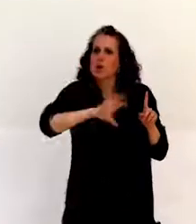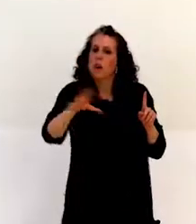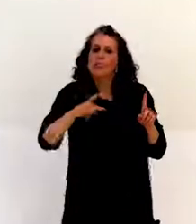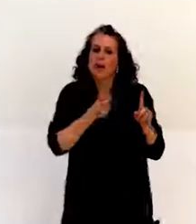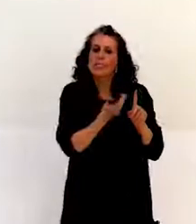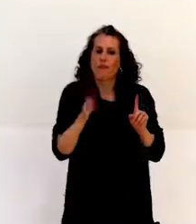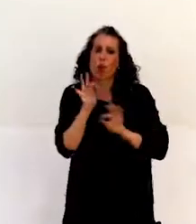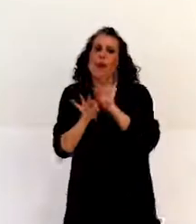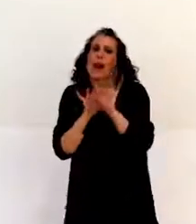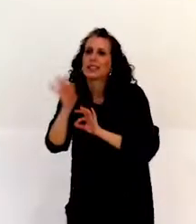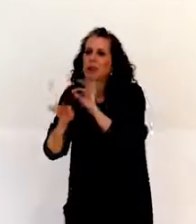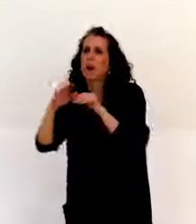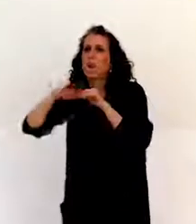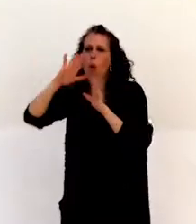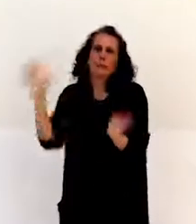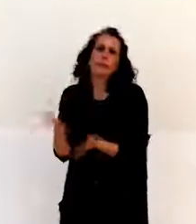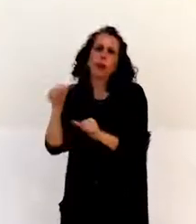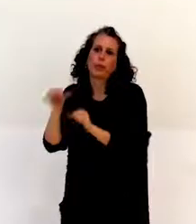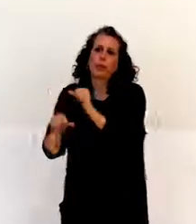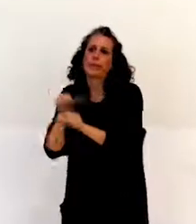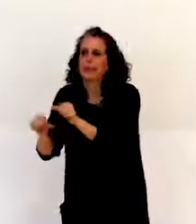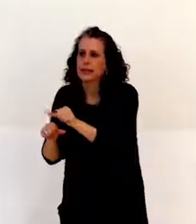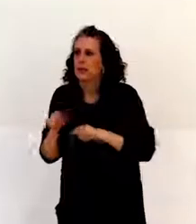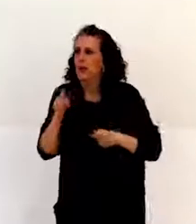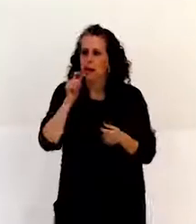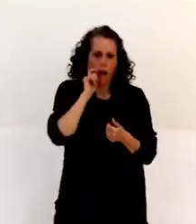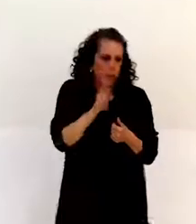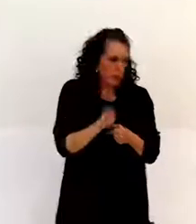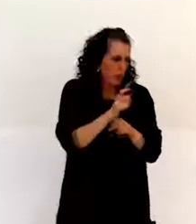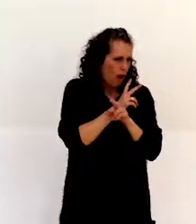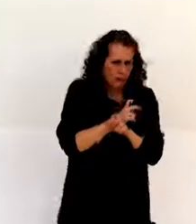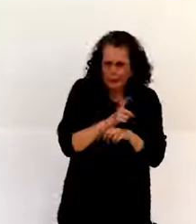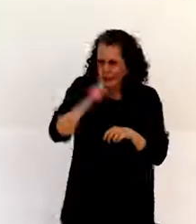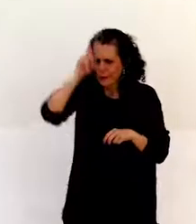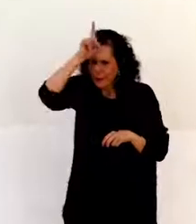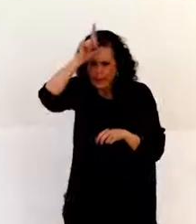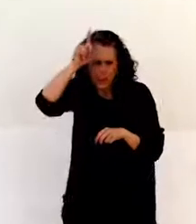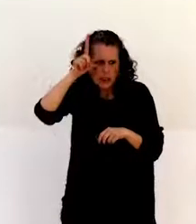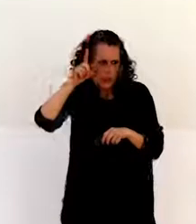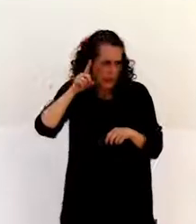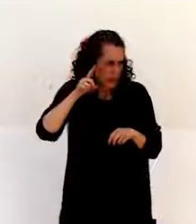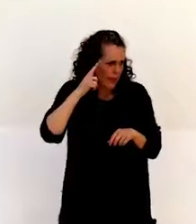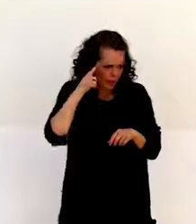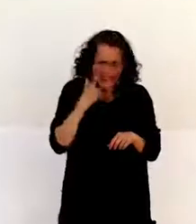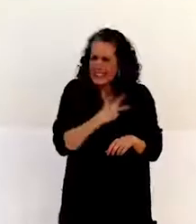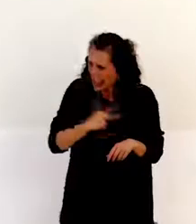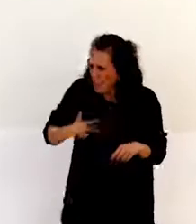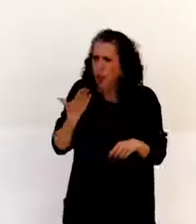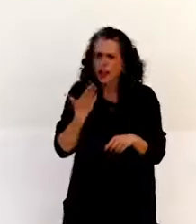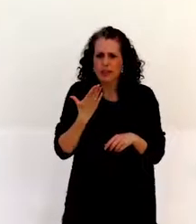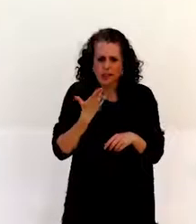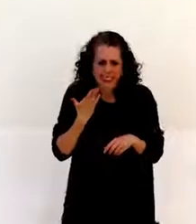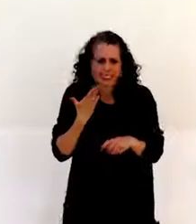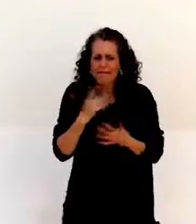under that simplified procedure. Sweden, Austria, Hungary, Germany, believe also Denmark, Czech Republic,